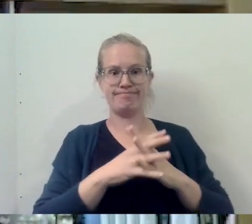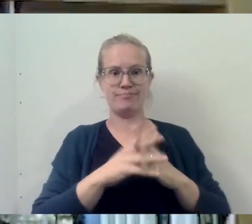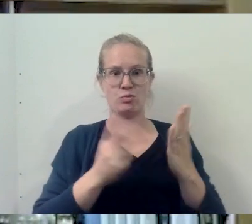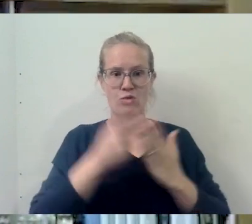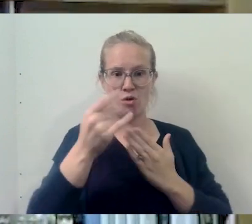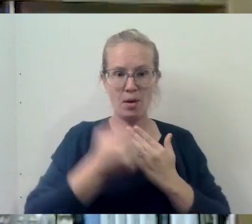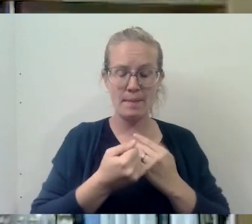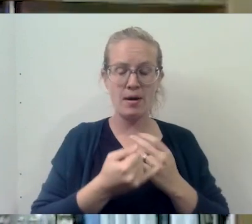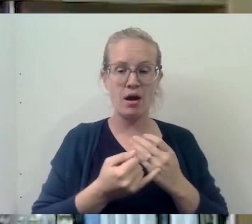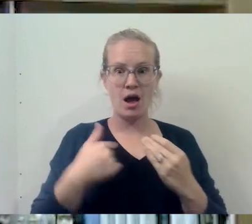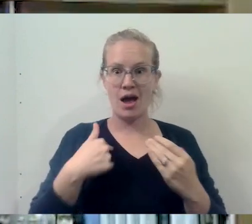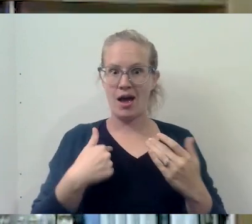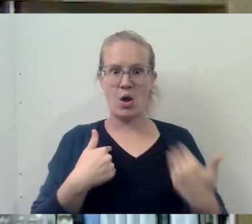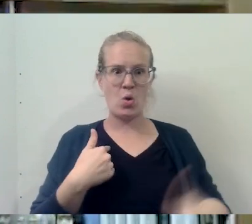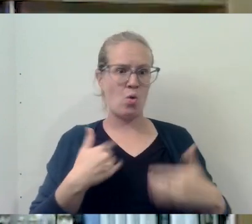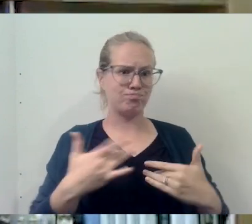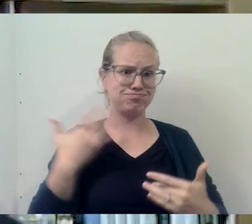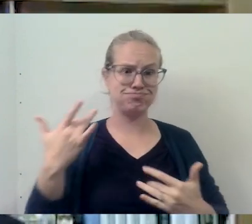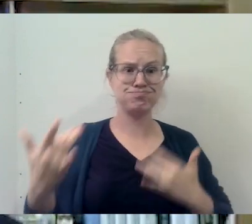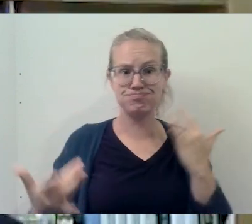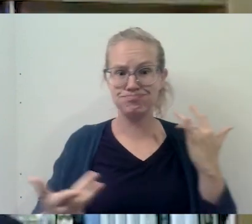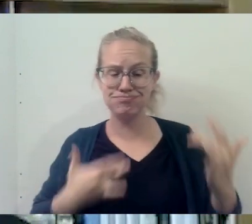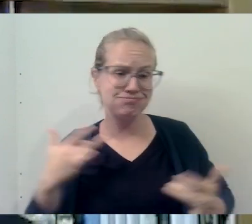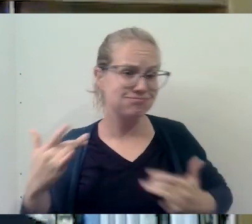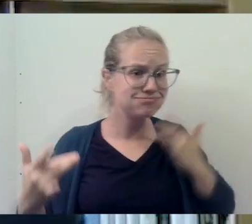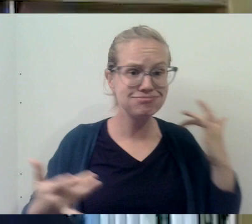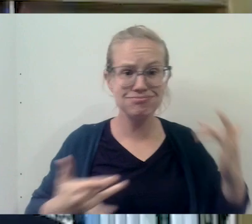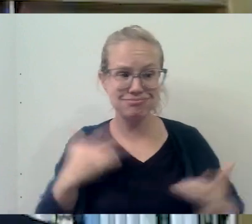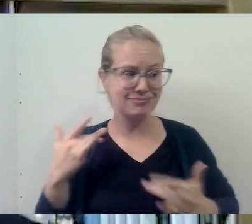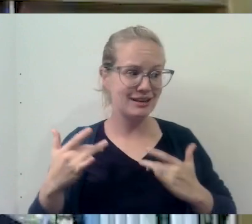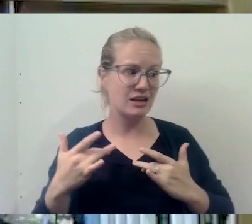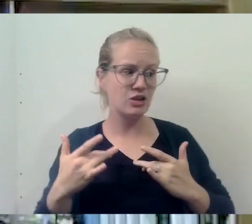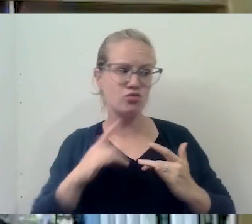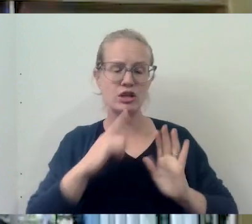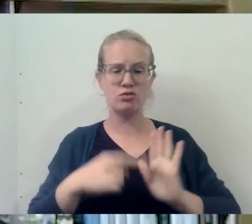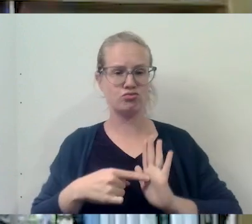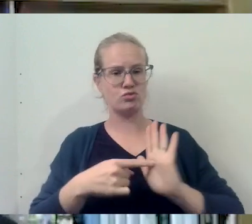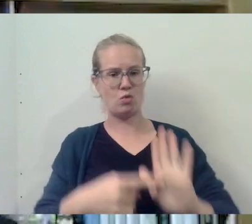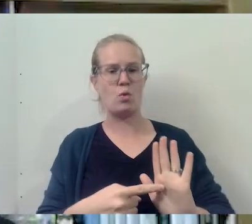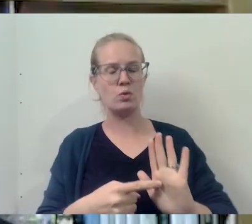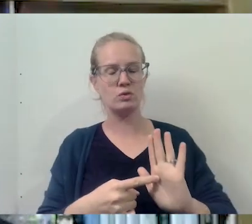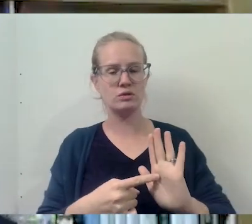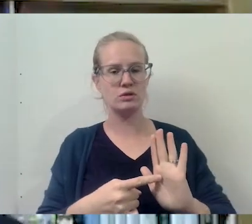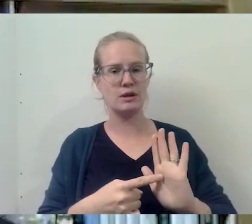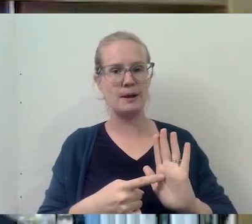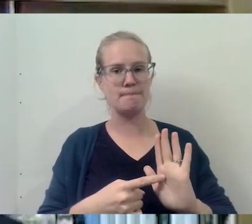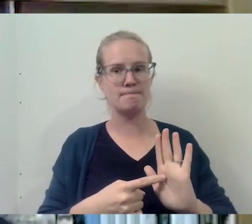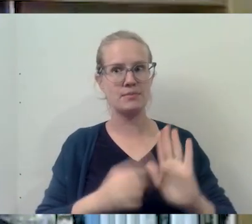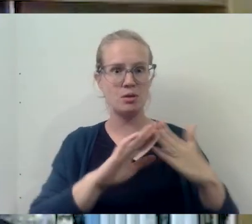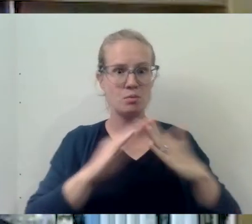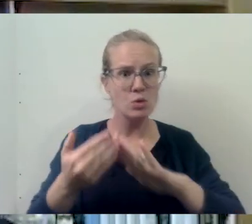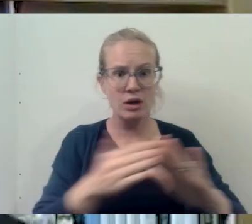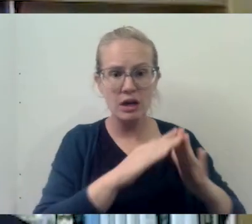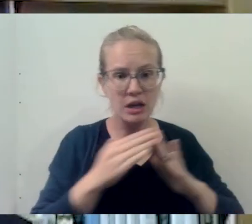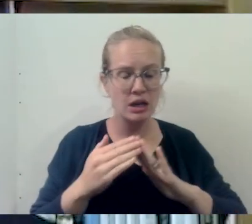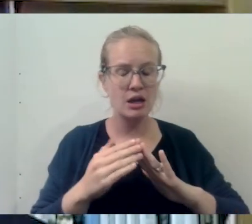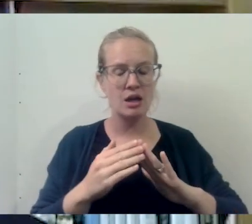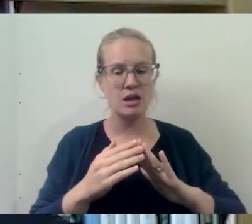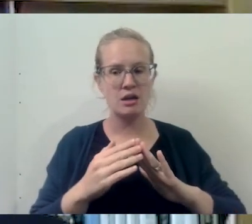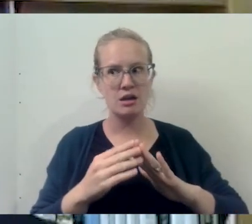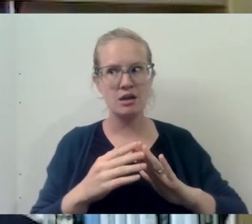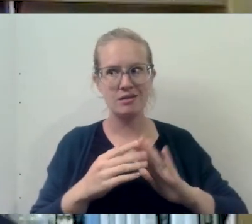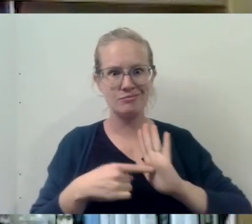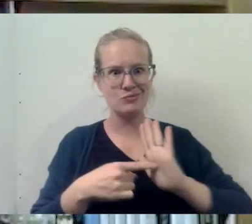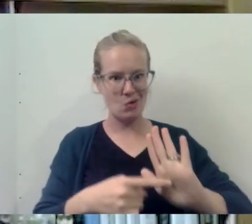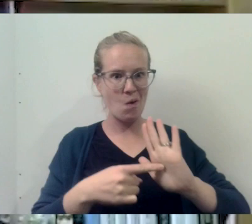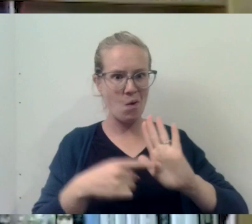frankly, I was just thrilled, because it sends a message to the community that, you